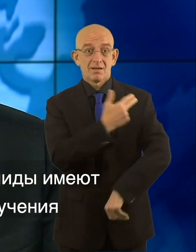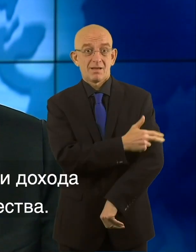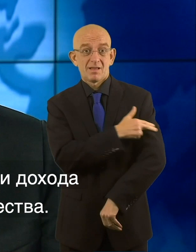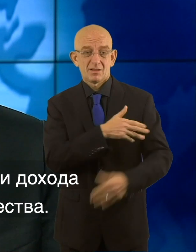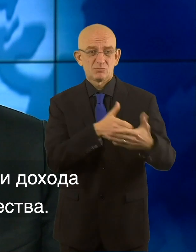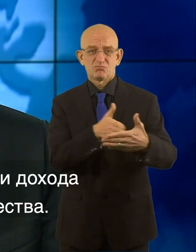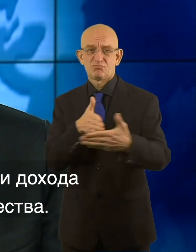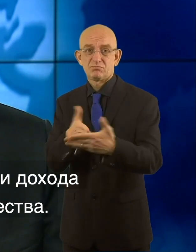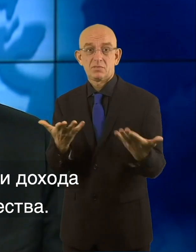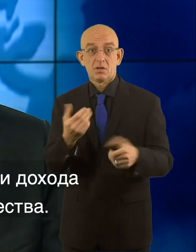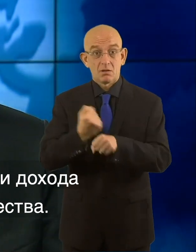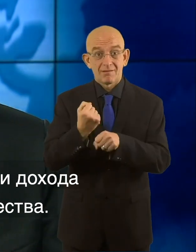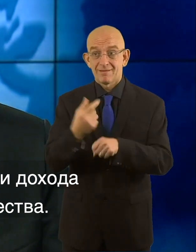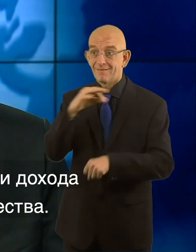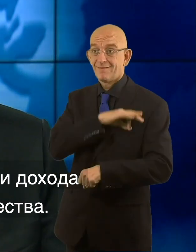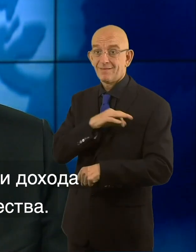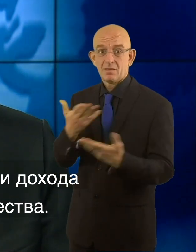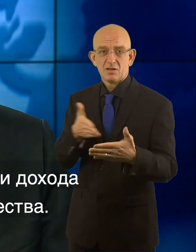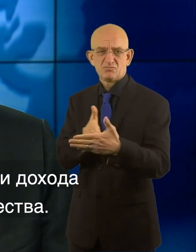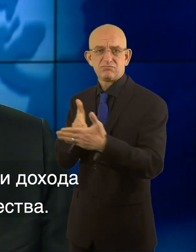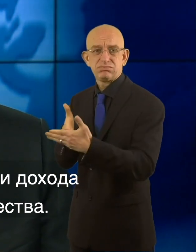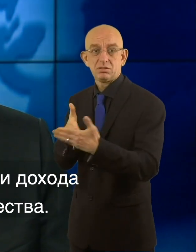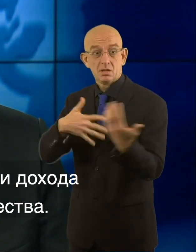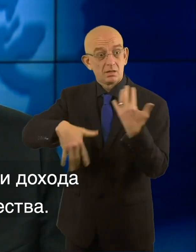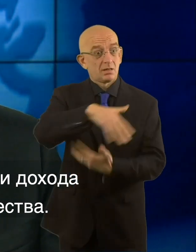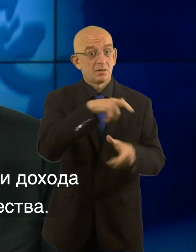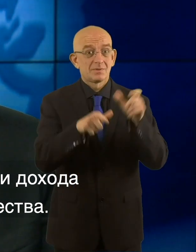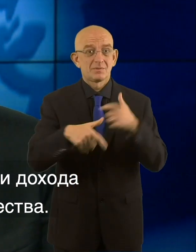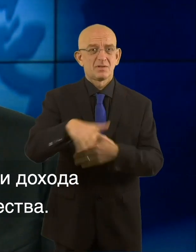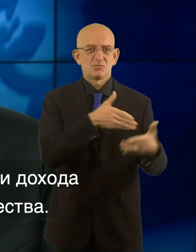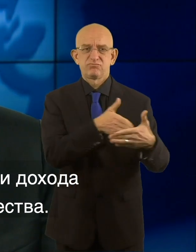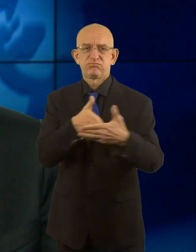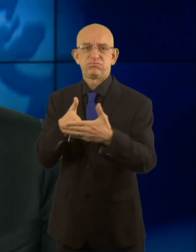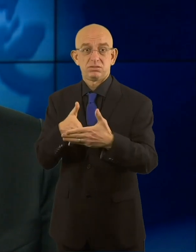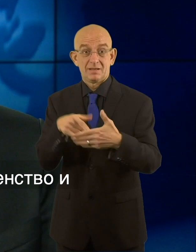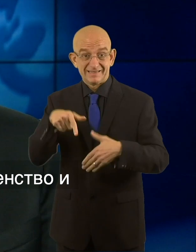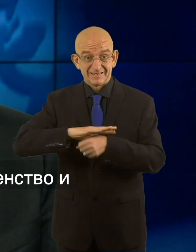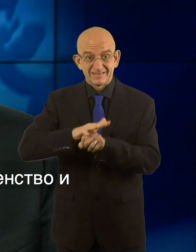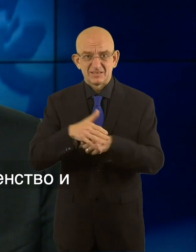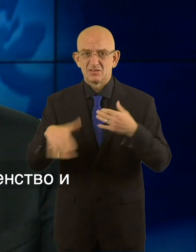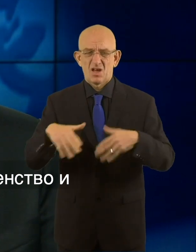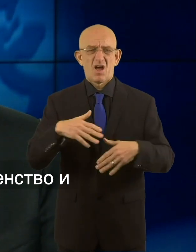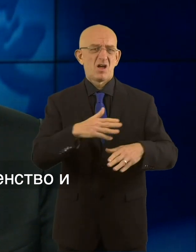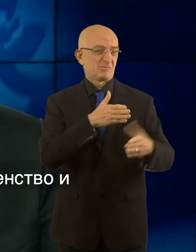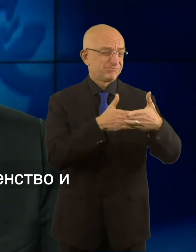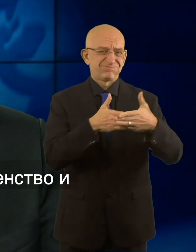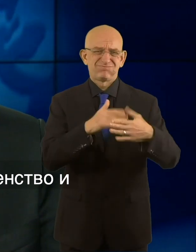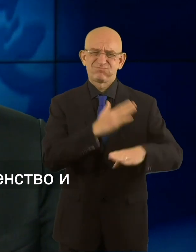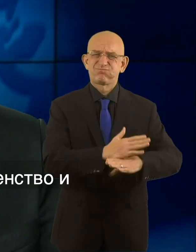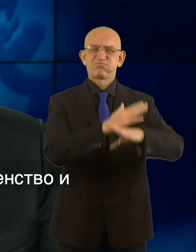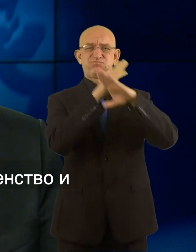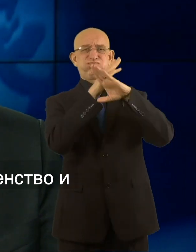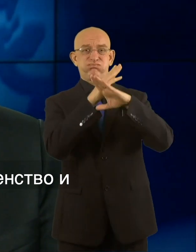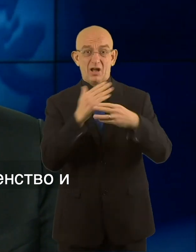access education, health care and income opportunities, or participate in the community. The pandemic is intensifying